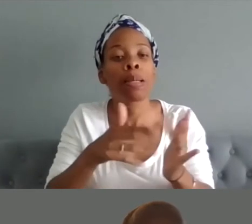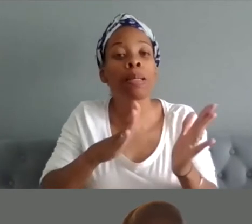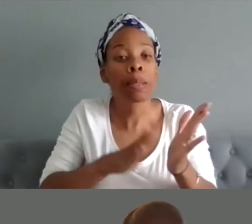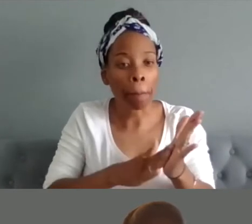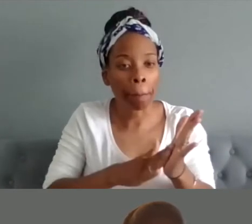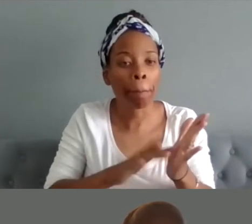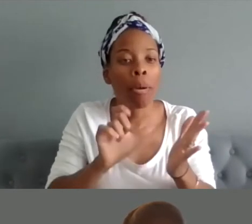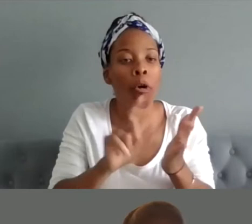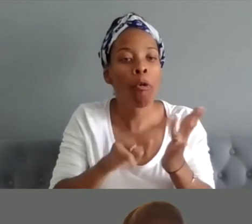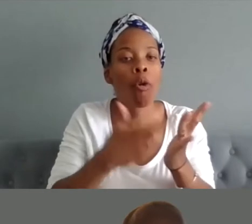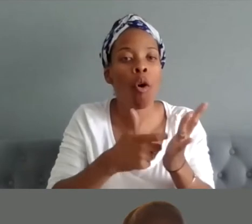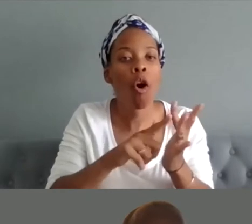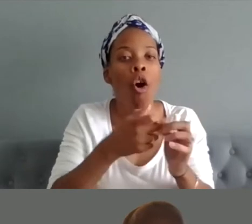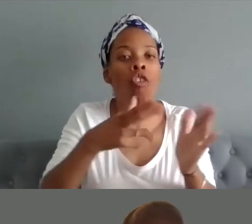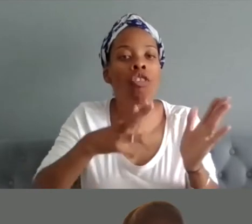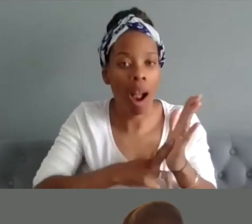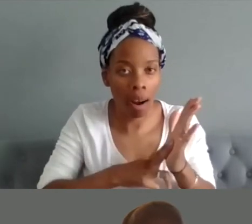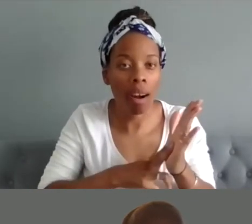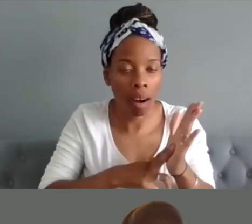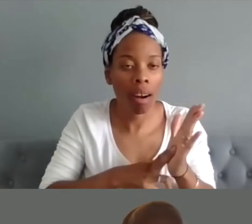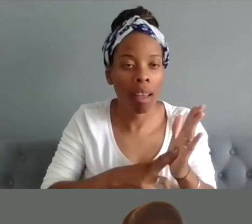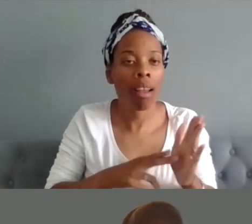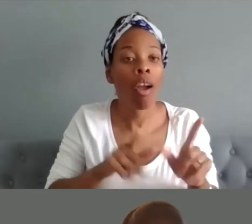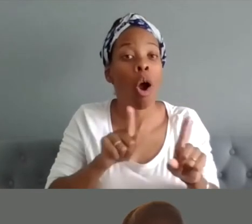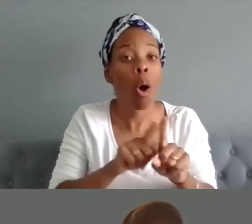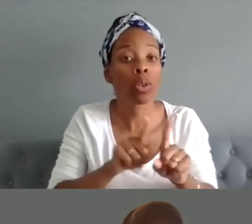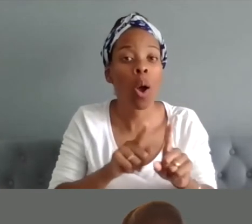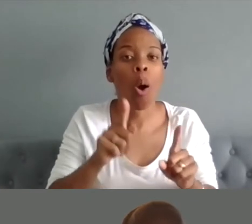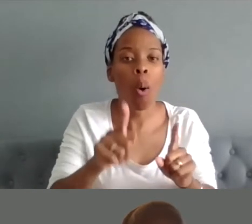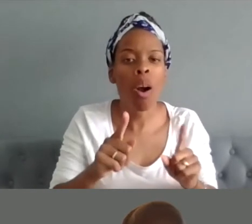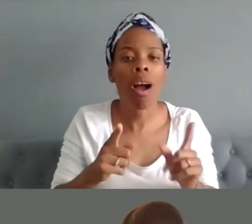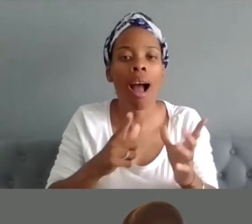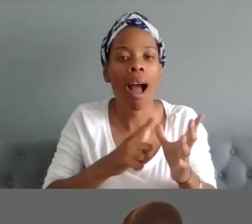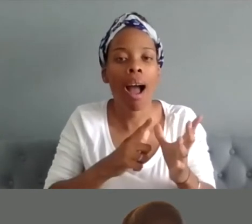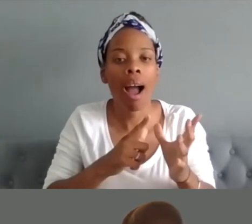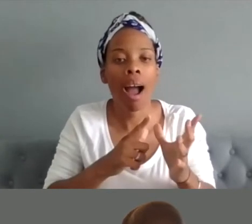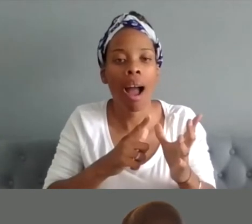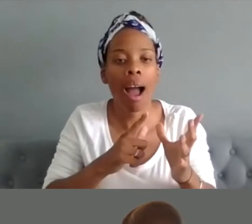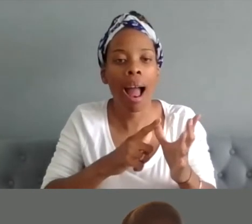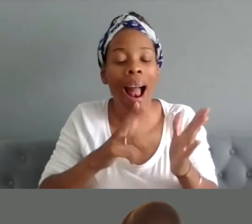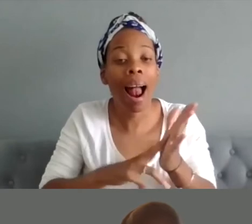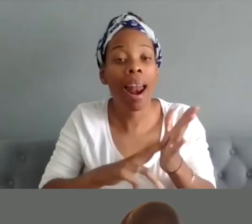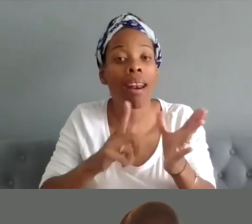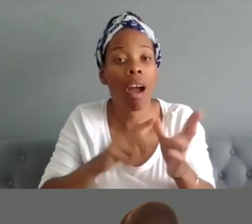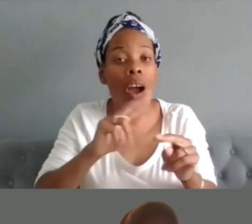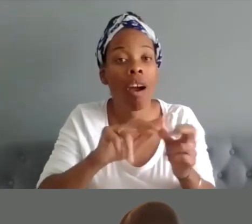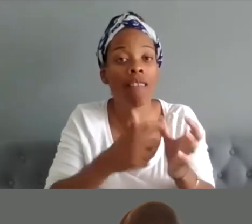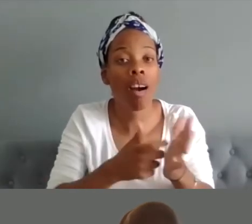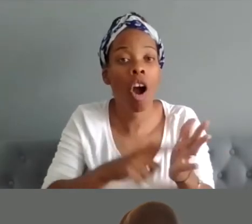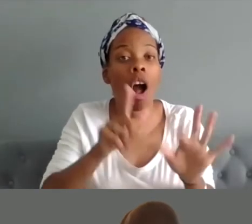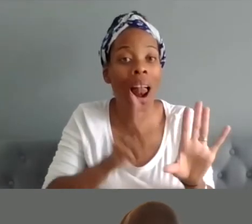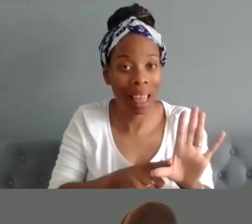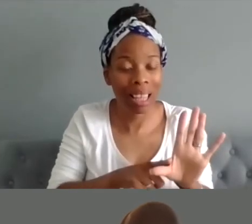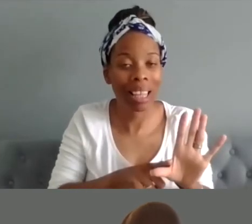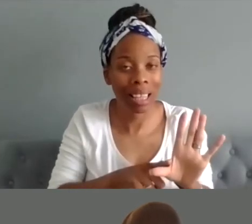director of project artworks Anna Farley autistic artist socially engaged practitioner and founder of